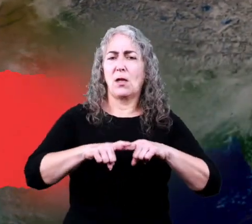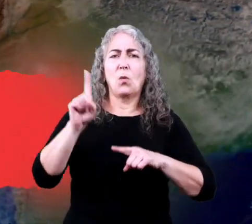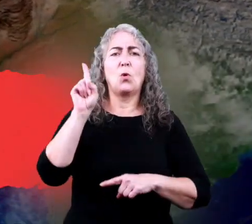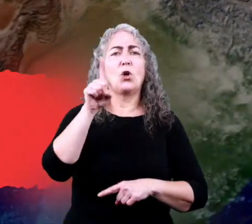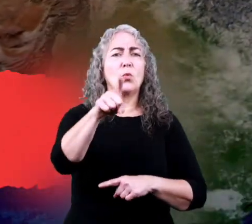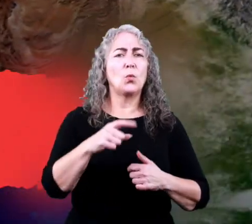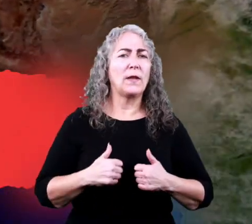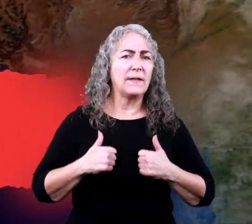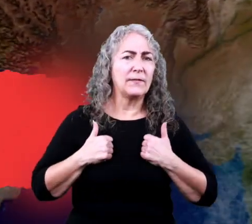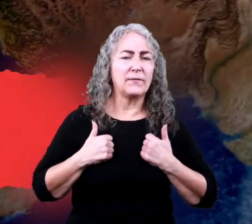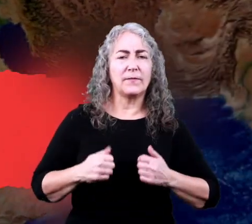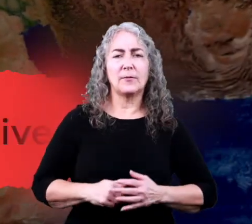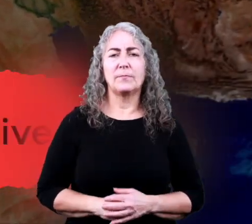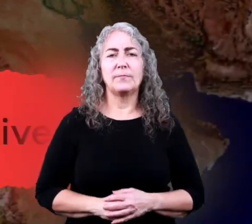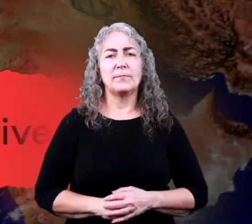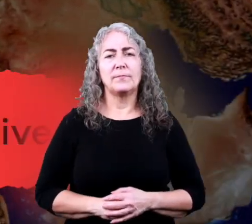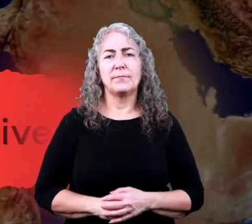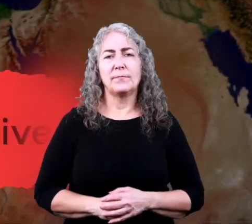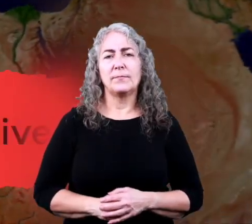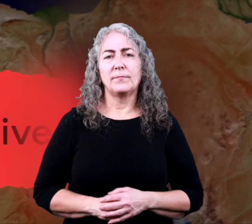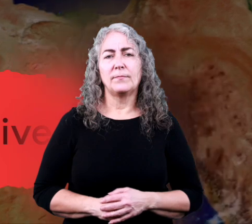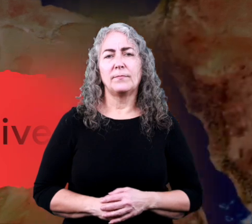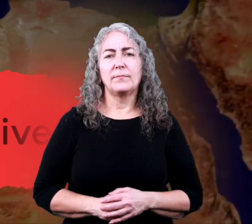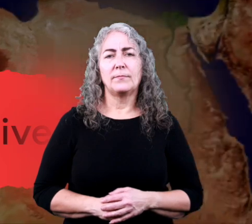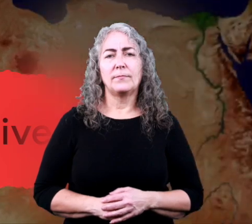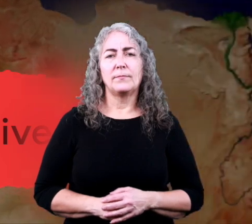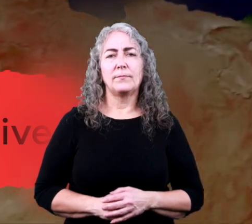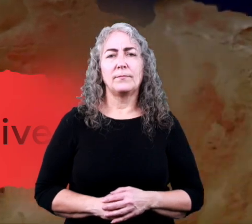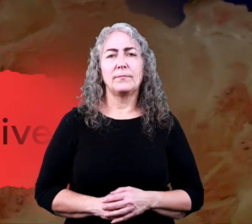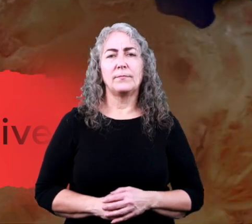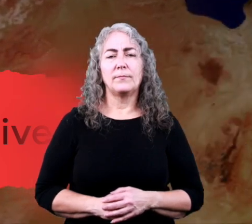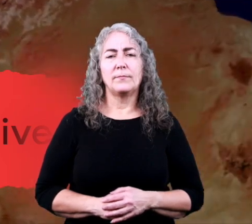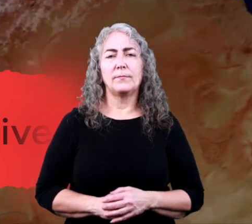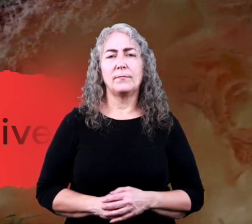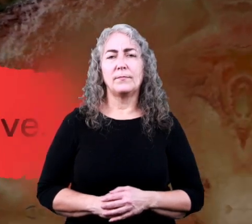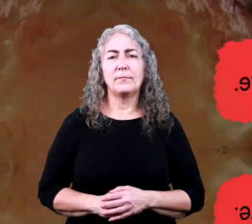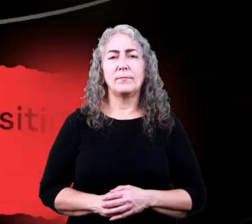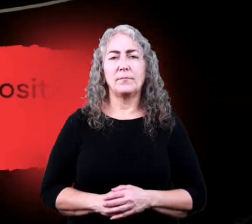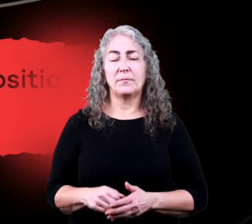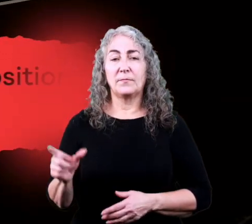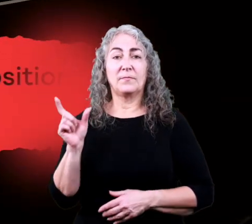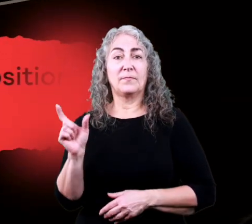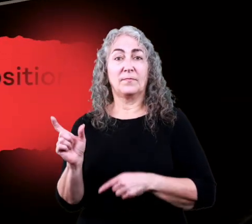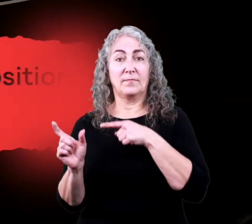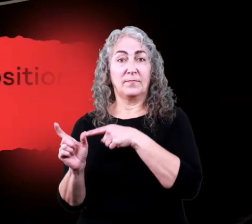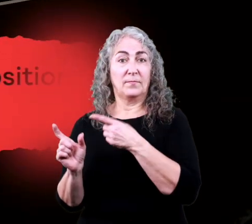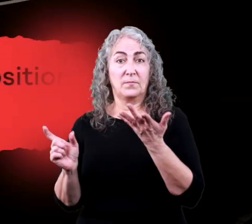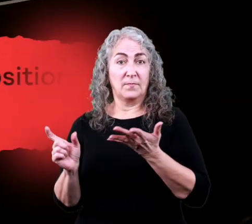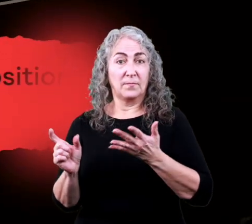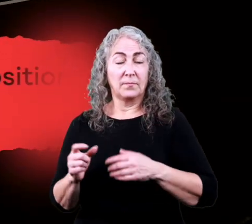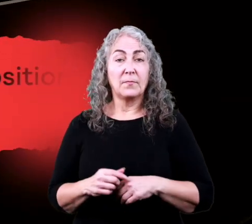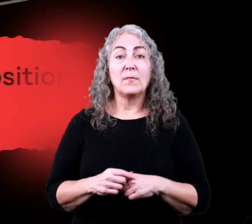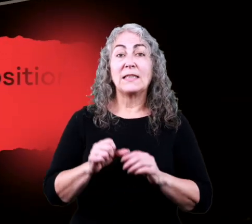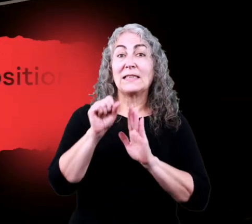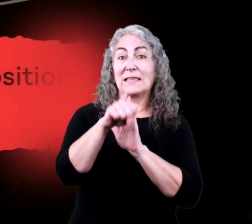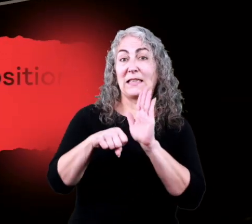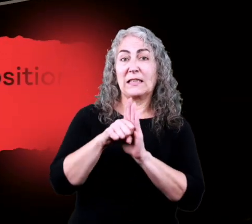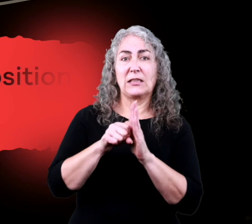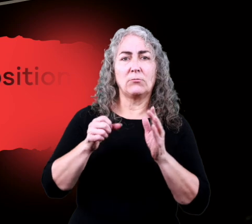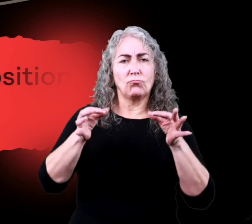False. It all depends on where you live. False. in the blank.